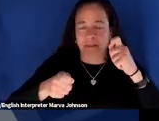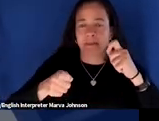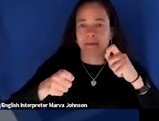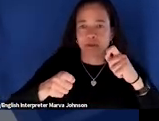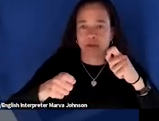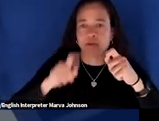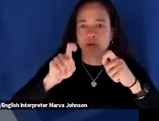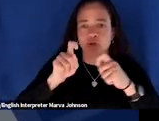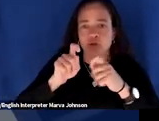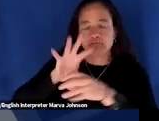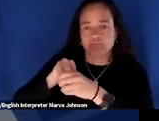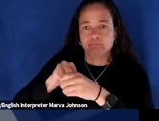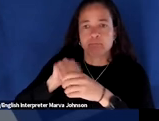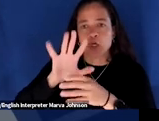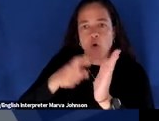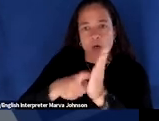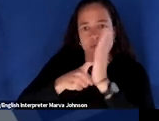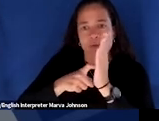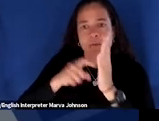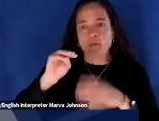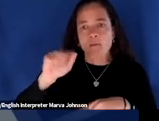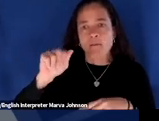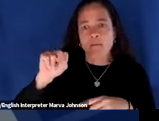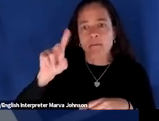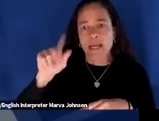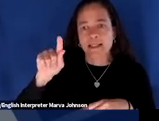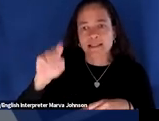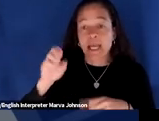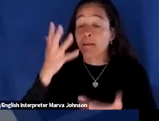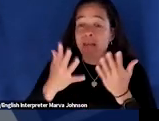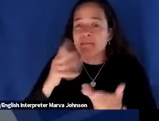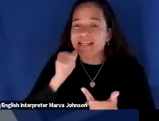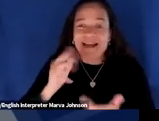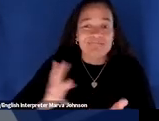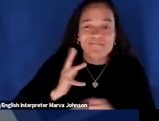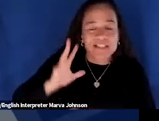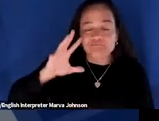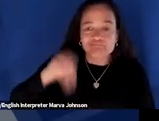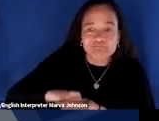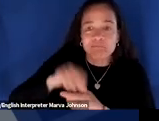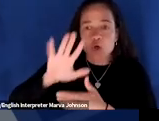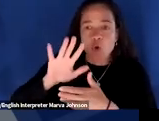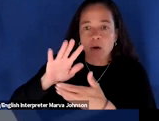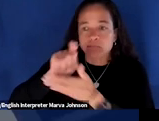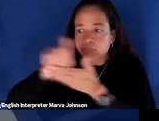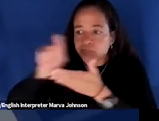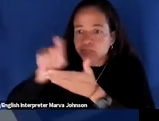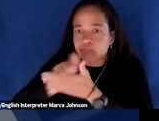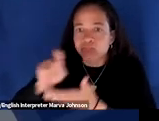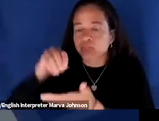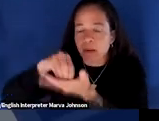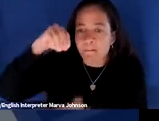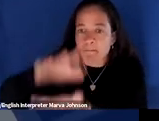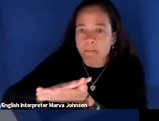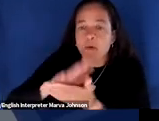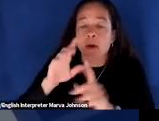of your mandate even if it isn't officially part of your written mandate it's not something that your organization focuses on at